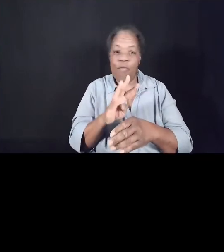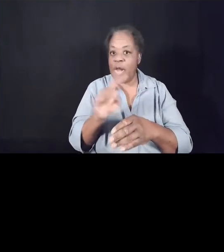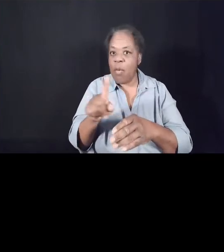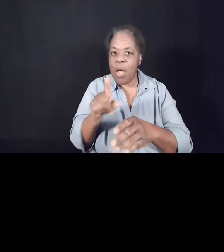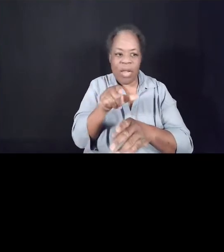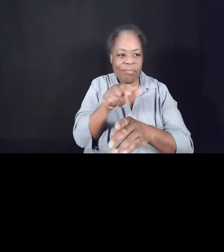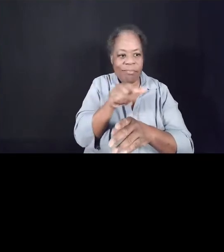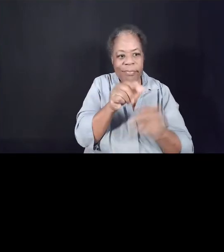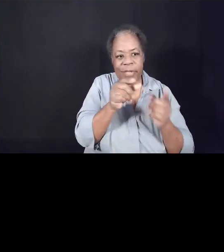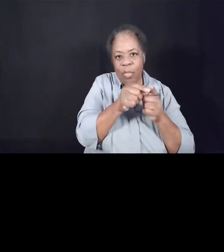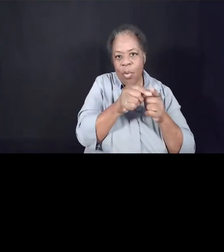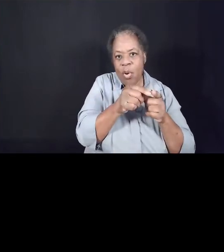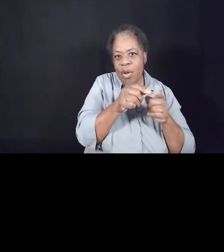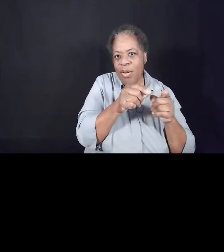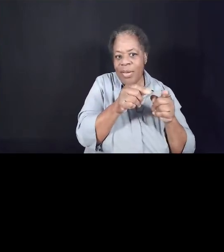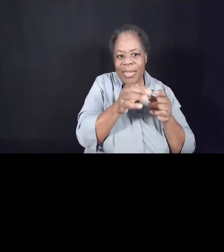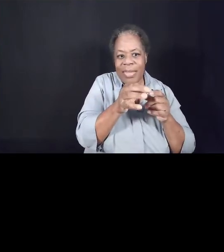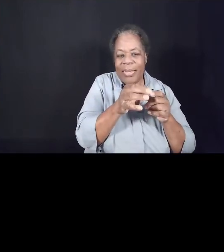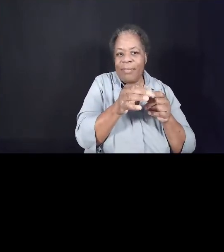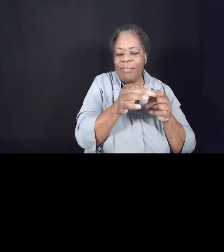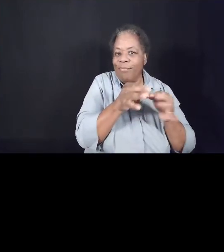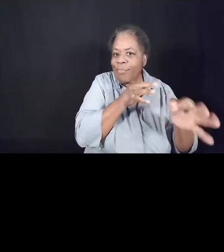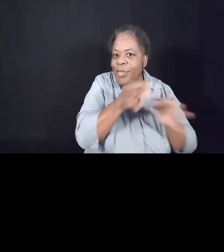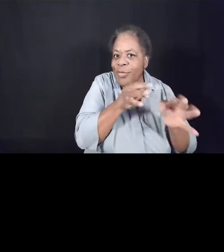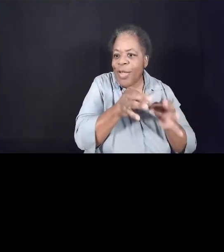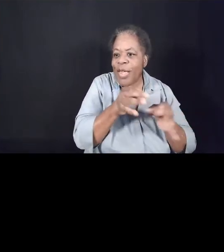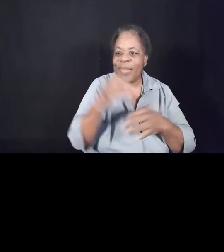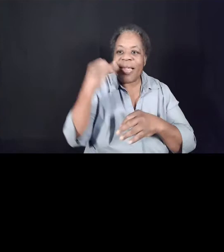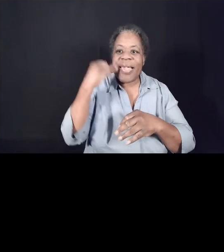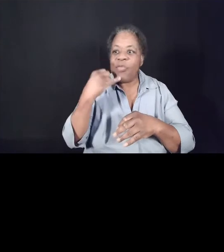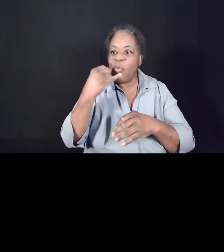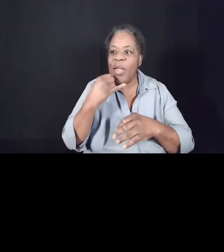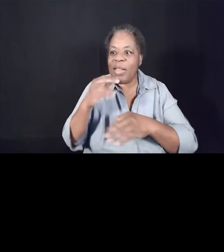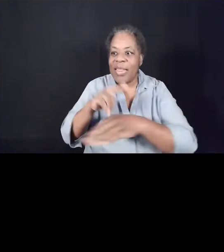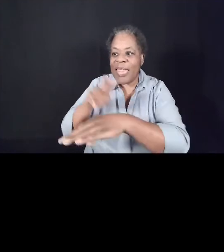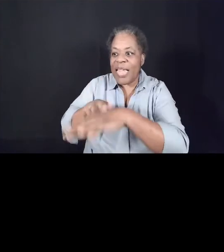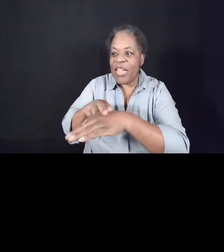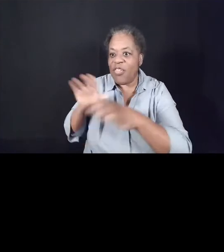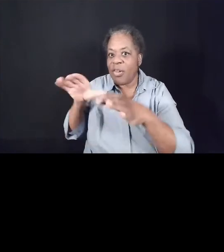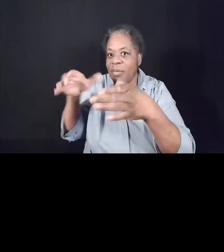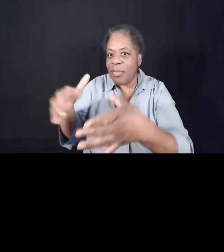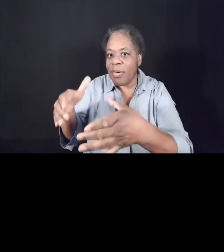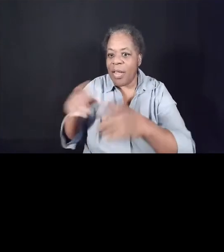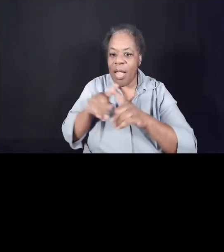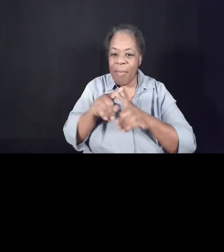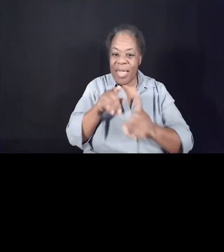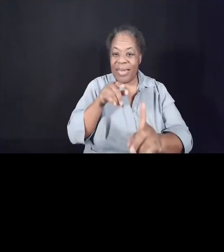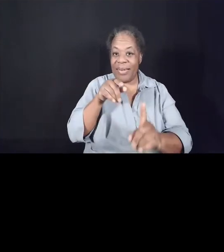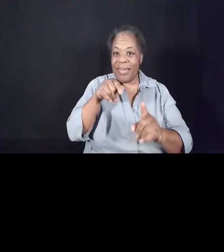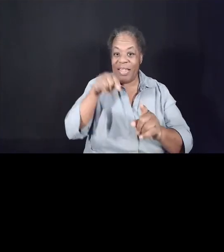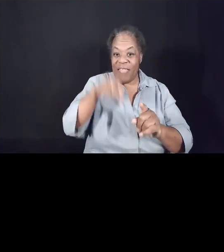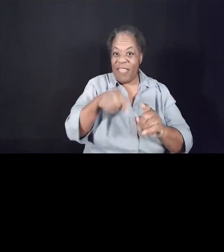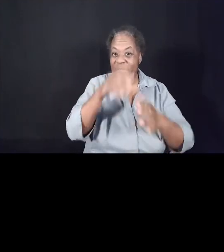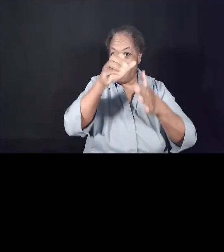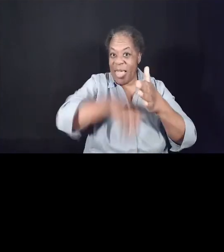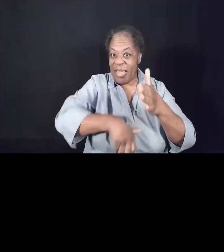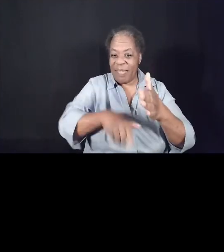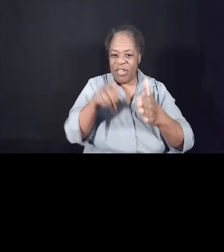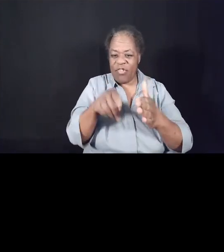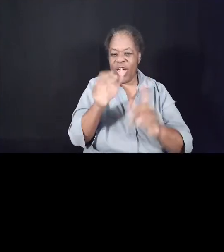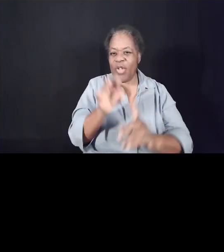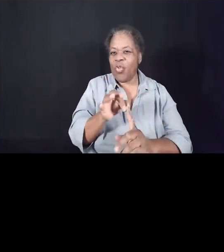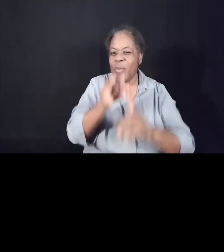describe Israel, the nation itself. But here, it seems to be describing a unique individual